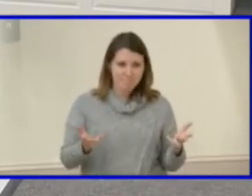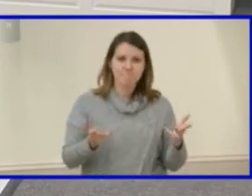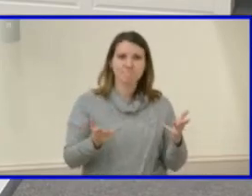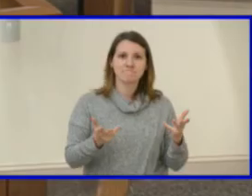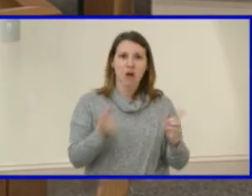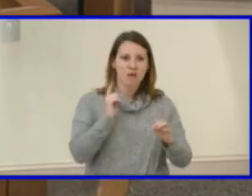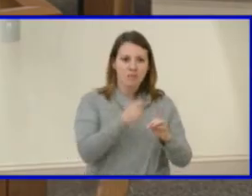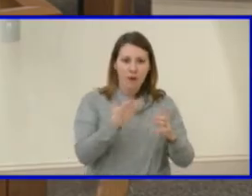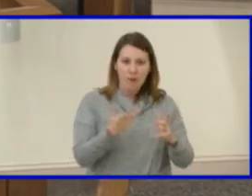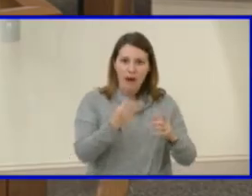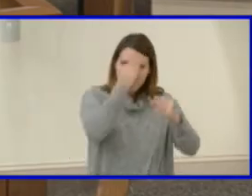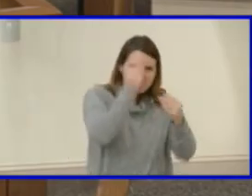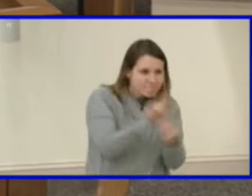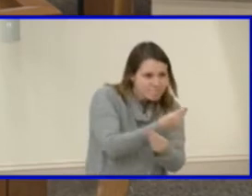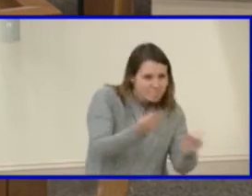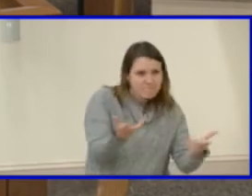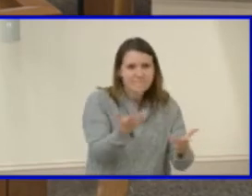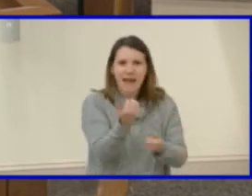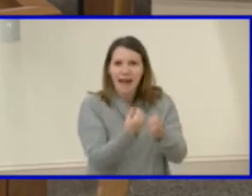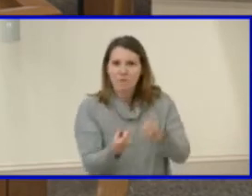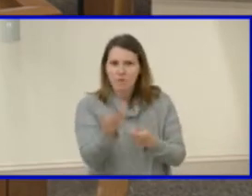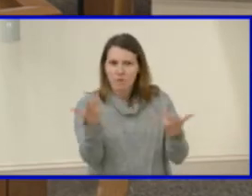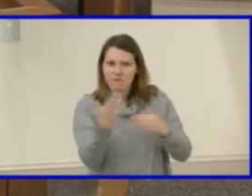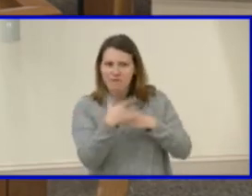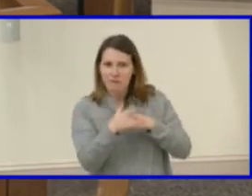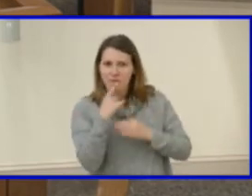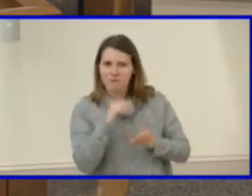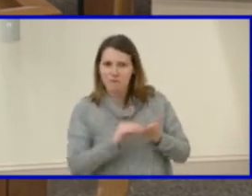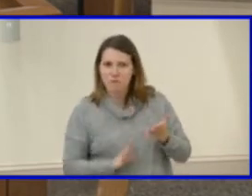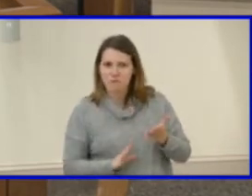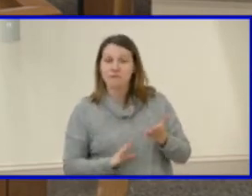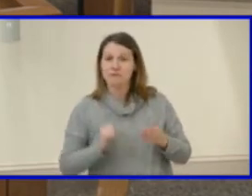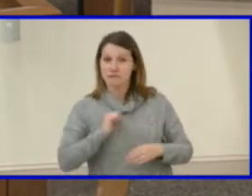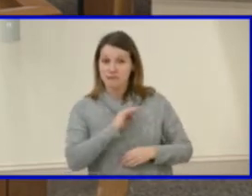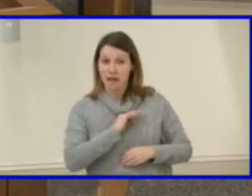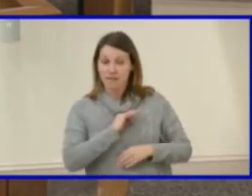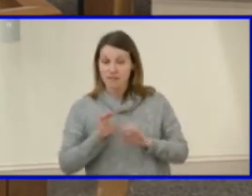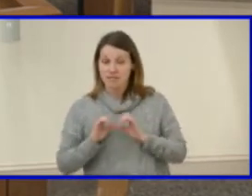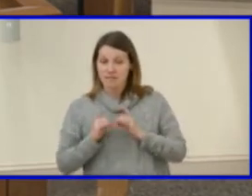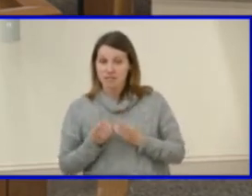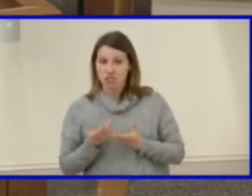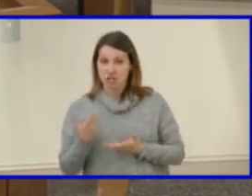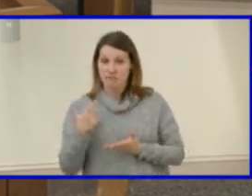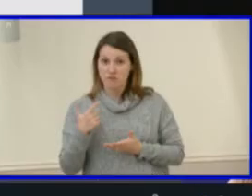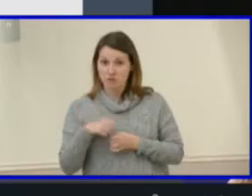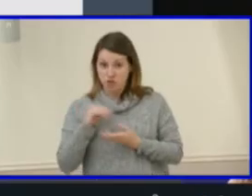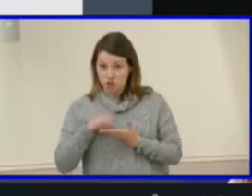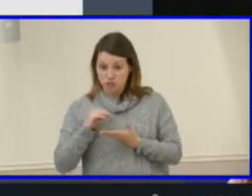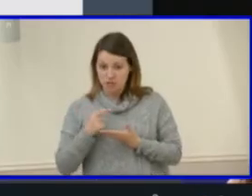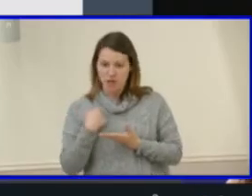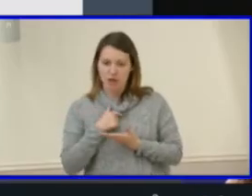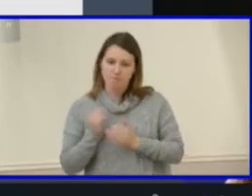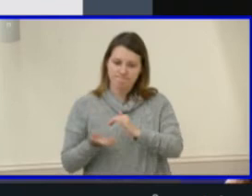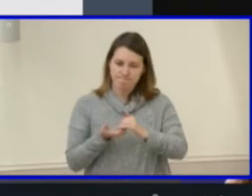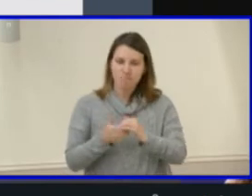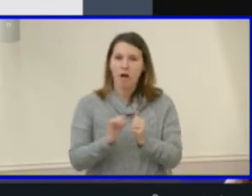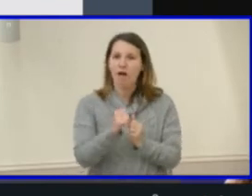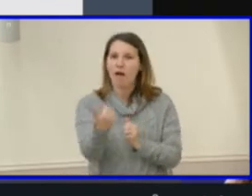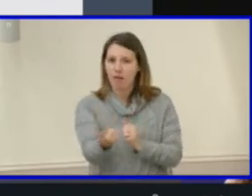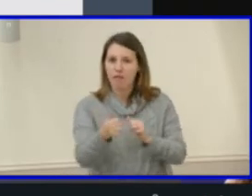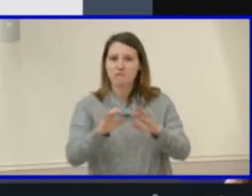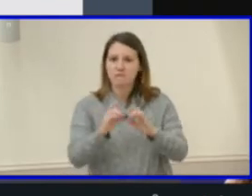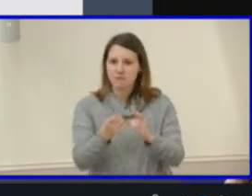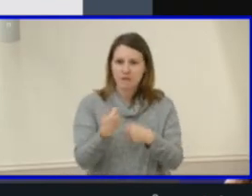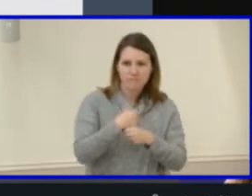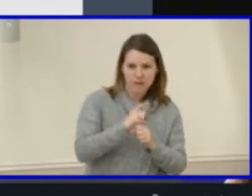of what is available for students. Staff in the Division of Learning is currently collaborating with other divisions to ensure course offerings are fair